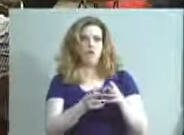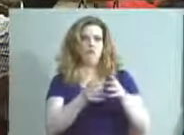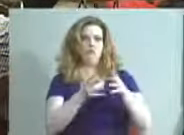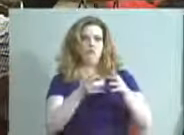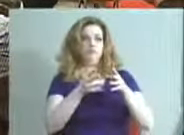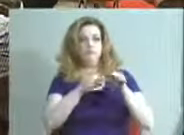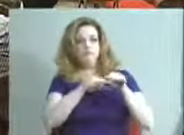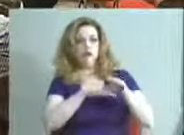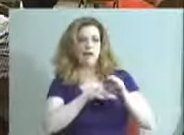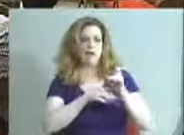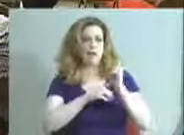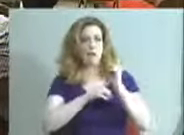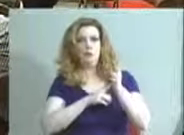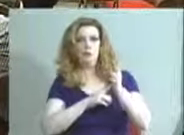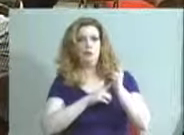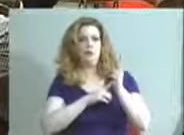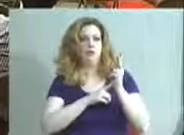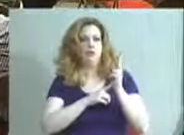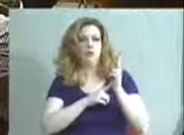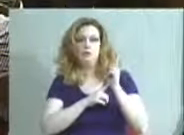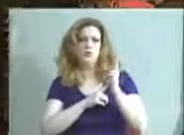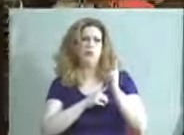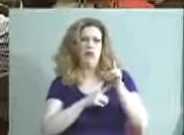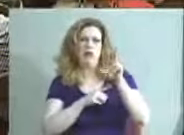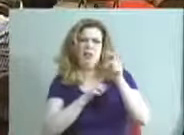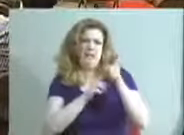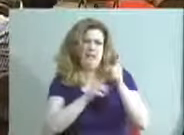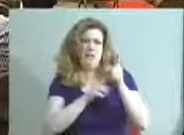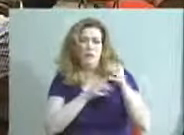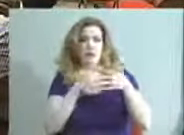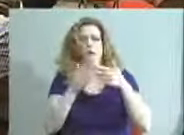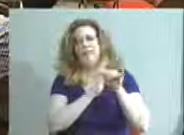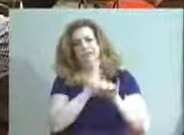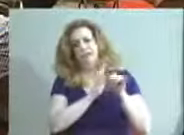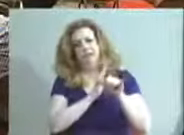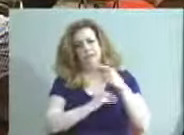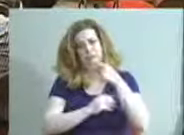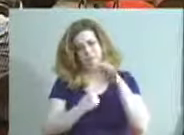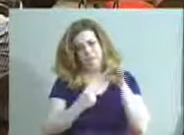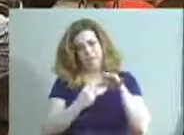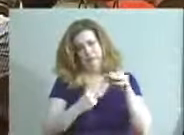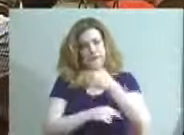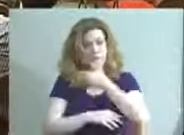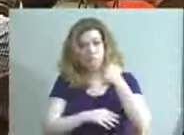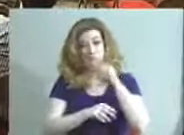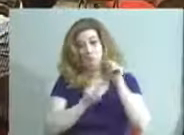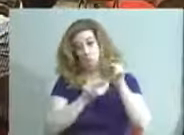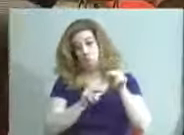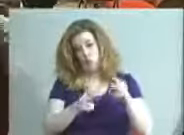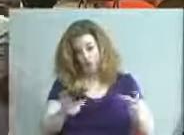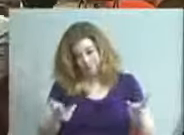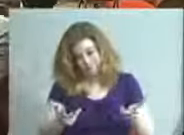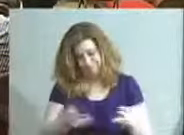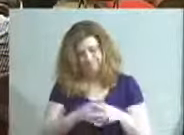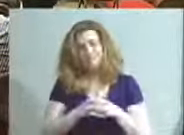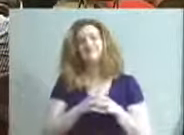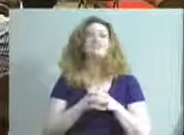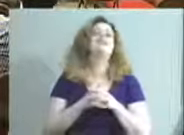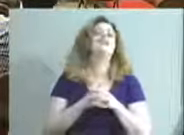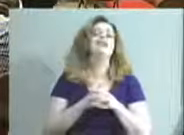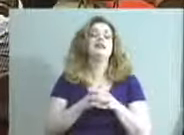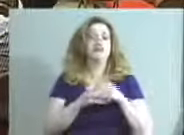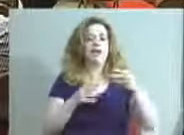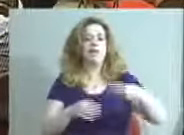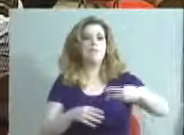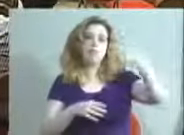and we make a two minute or two minute and 30 seconds, whatever, whatever YouTube says is the best length for actually getting watched. And then get